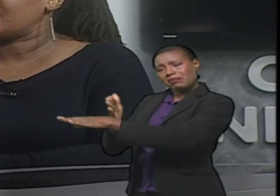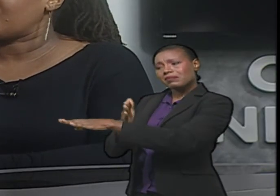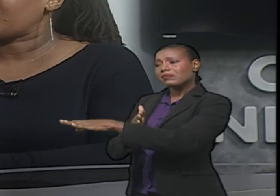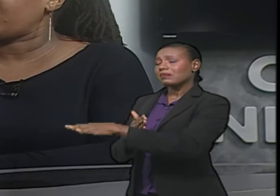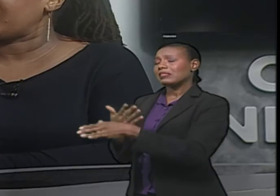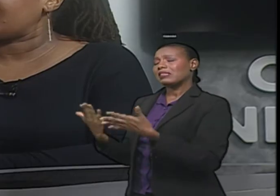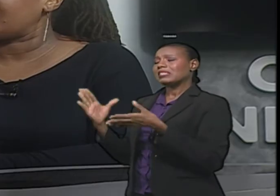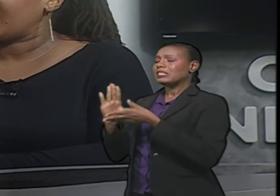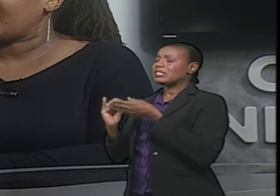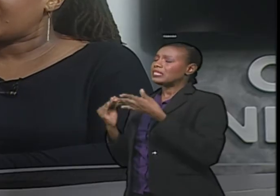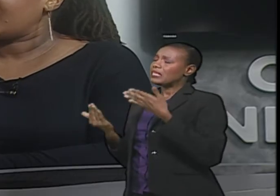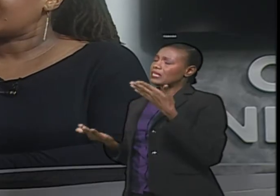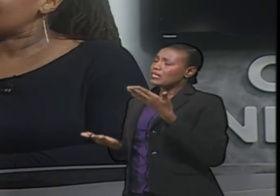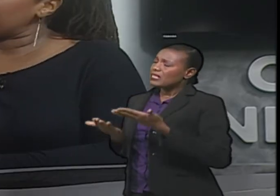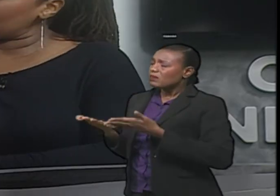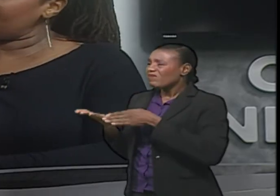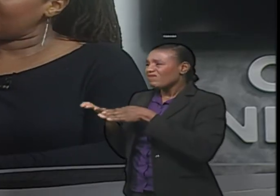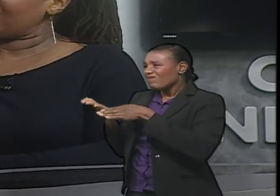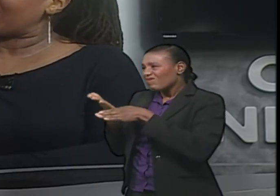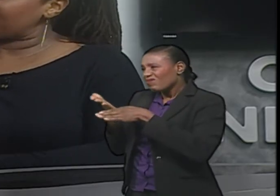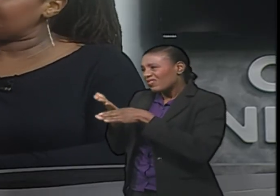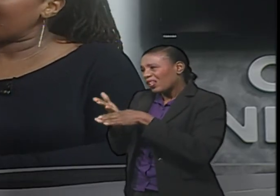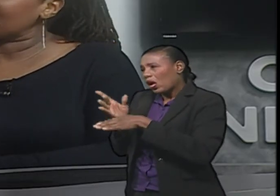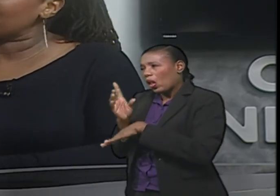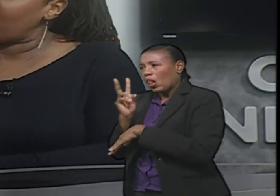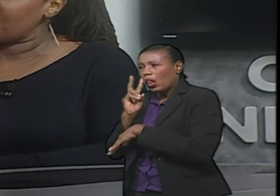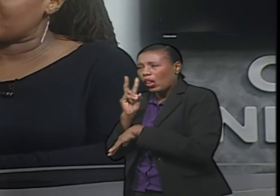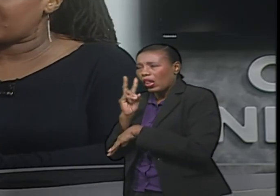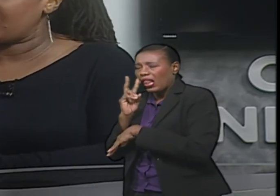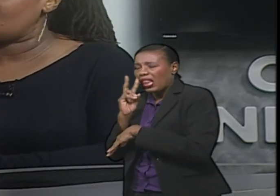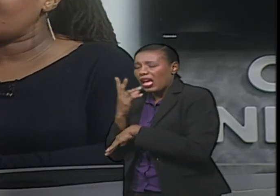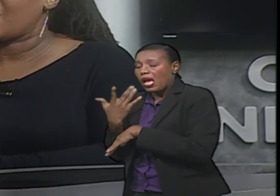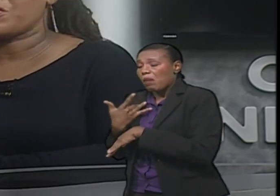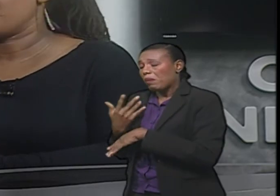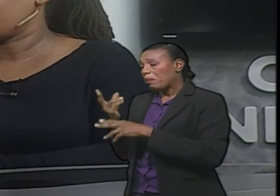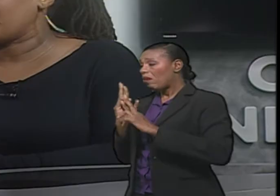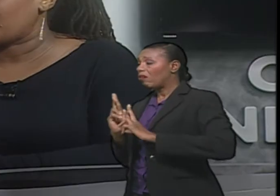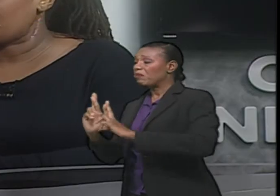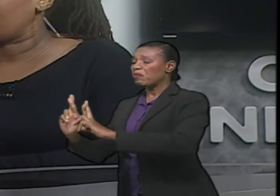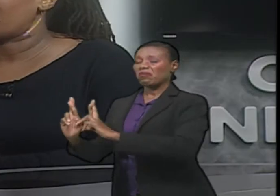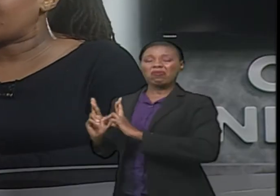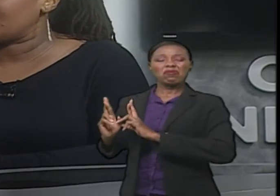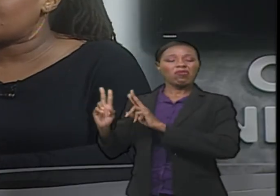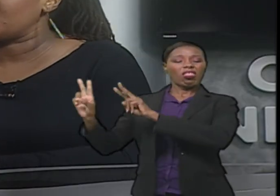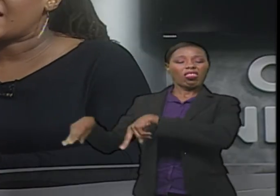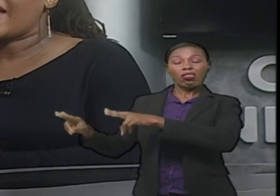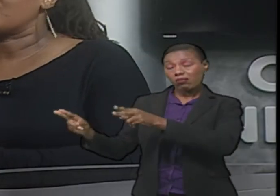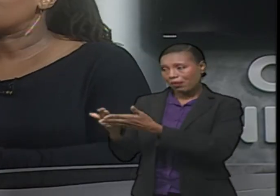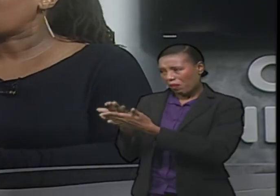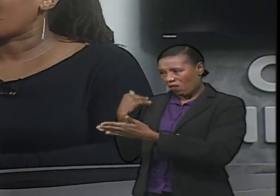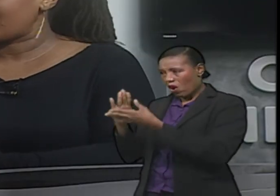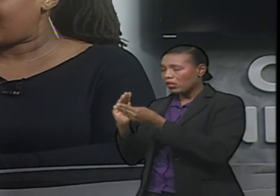I would say, a creeping suspicion or a lack of respect for the profession. We would have heard the report earlier about fake news